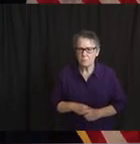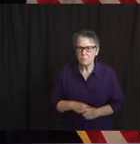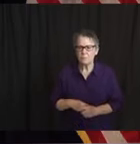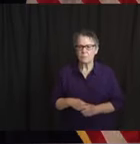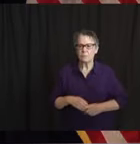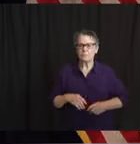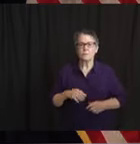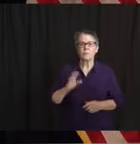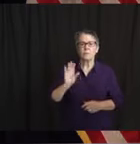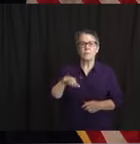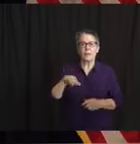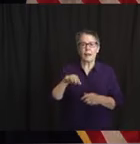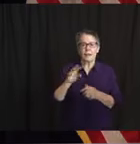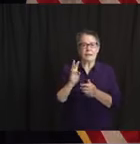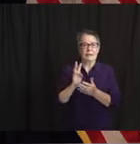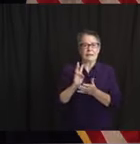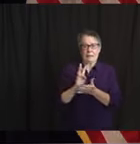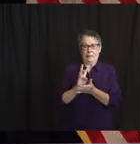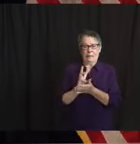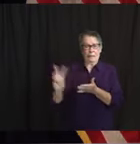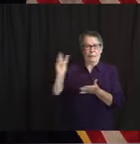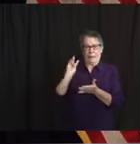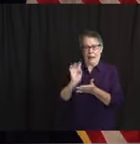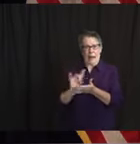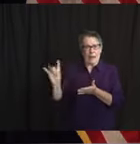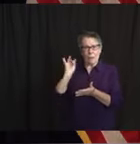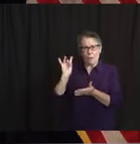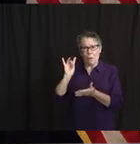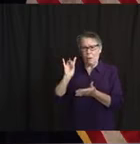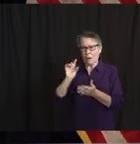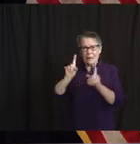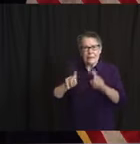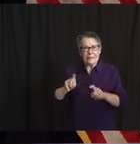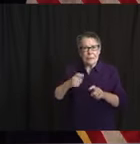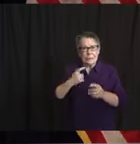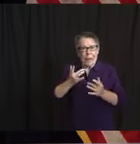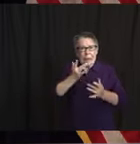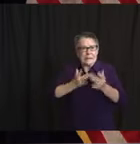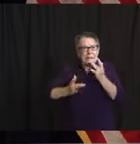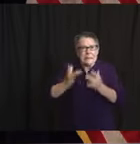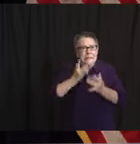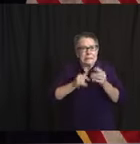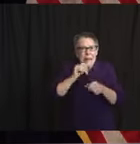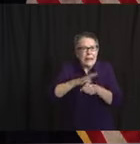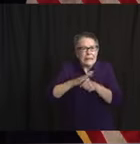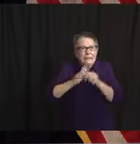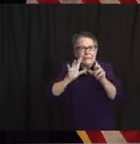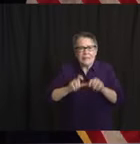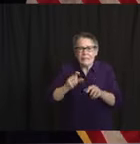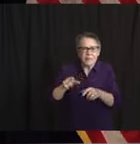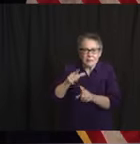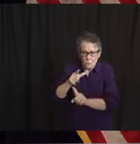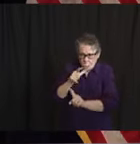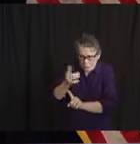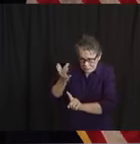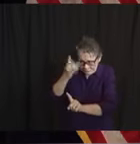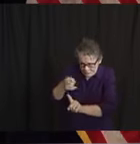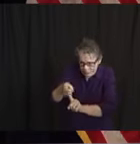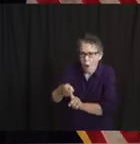It is not an issue today. In fact, frequently we're tweeting that the Bergen Community College site has got capacity.